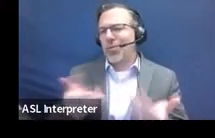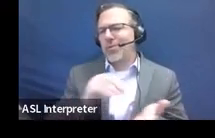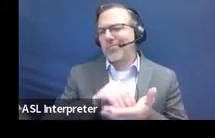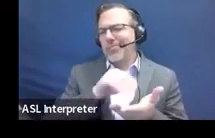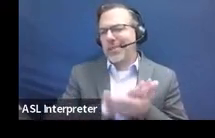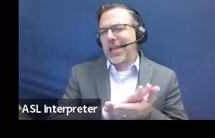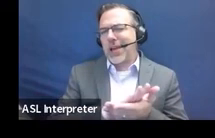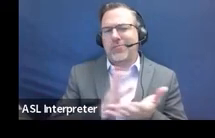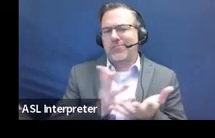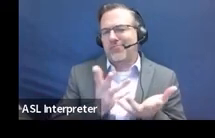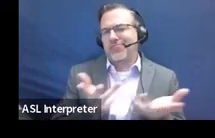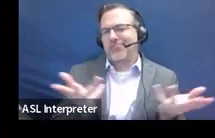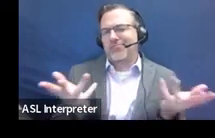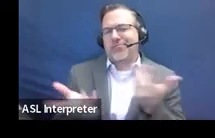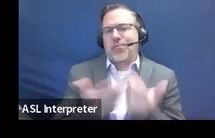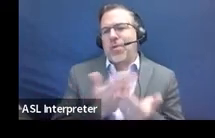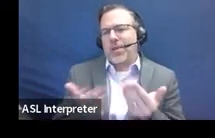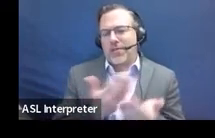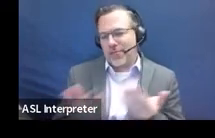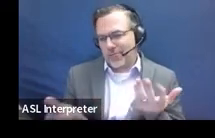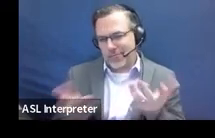similar ones to those.